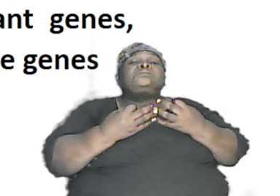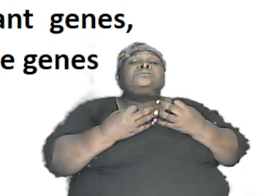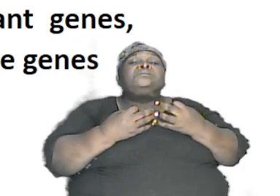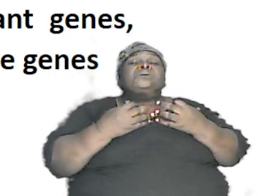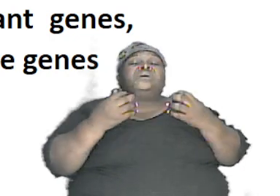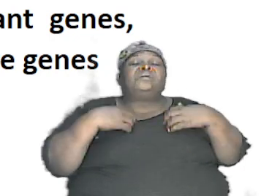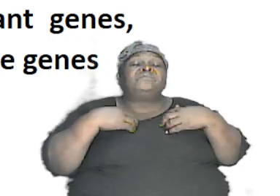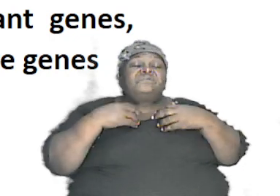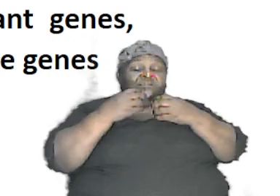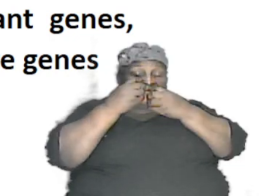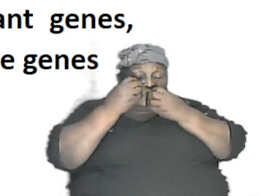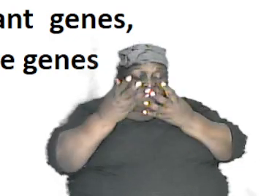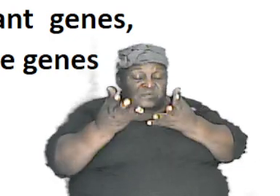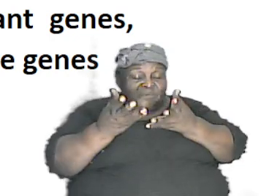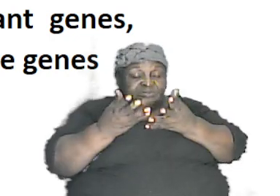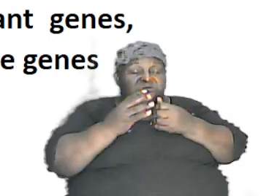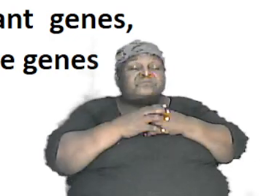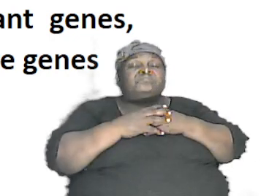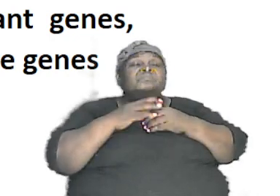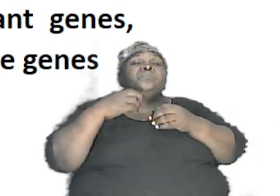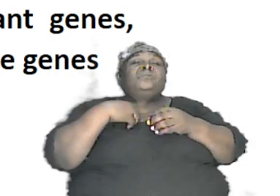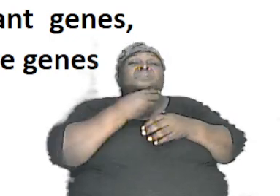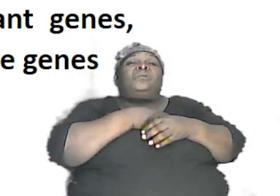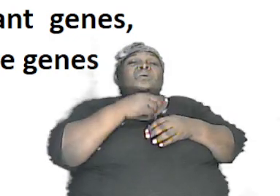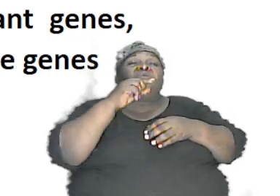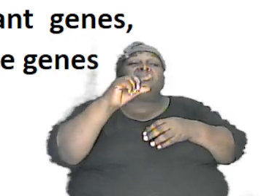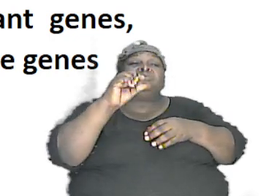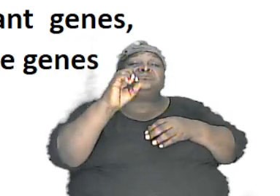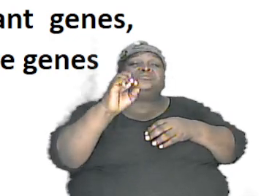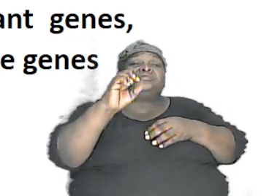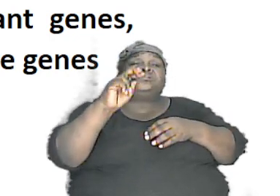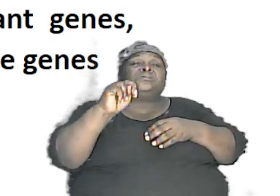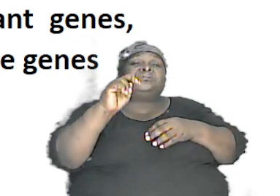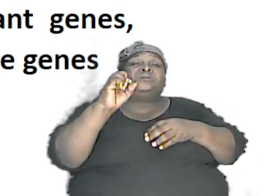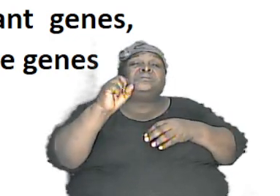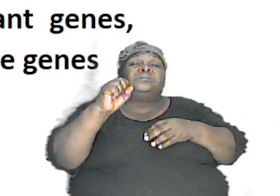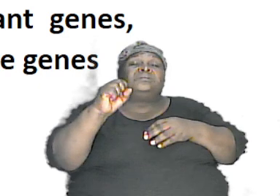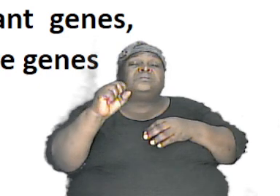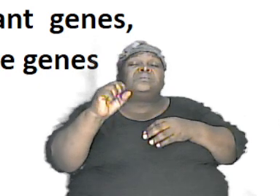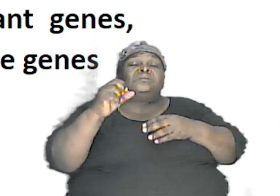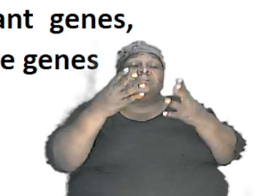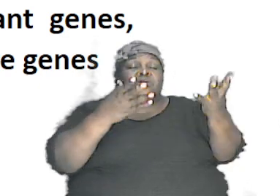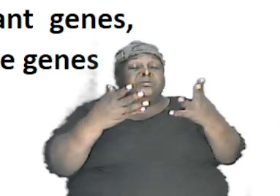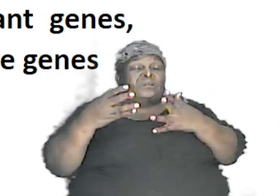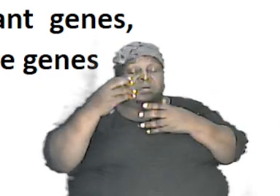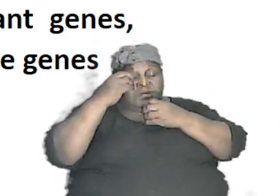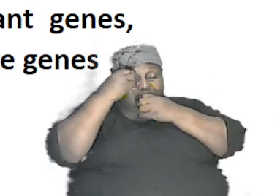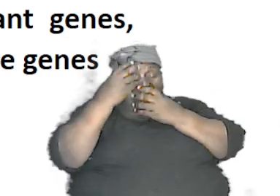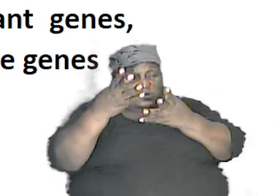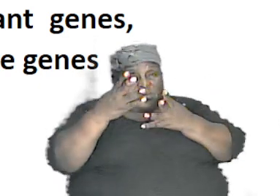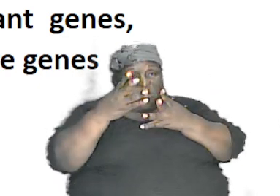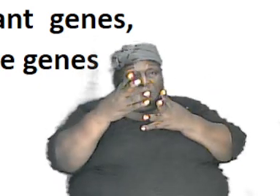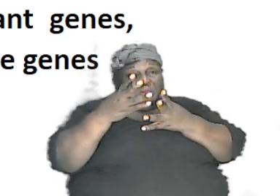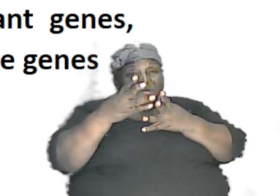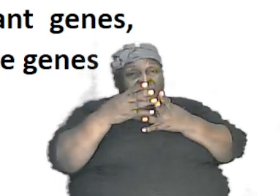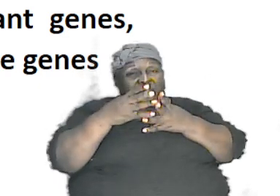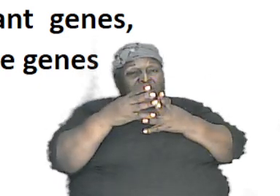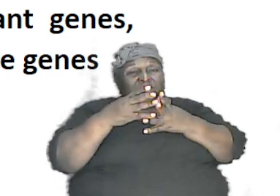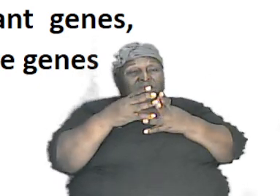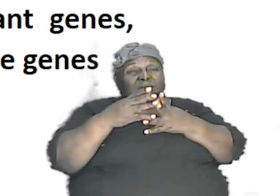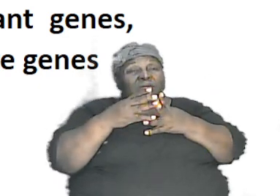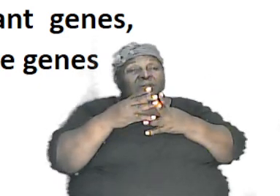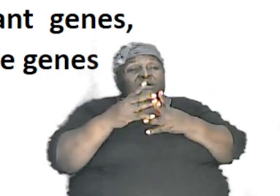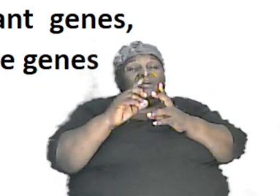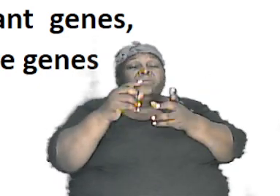information now our genes carry information that gets passed down brothers and sisters